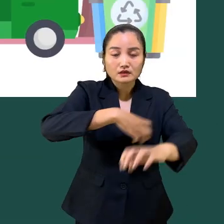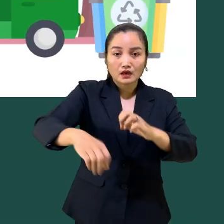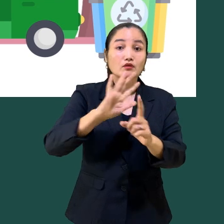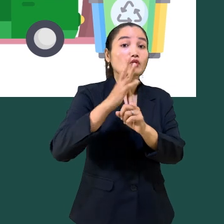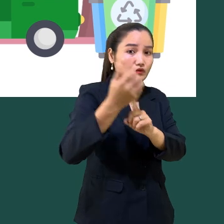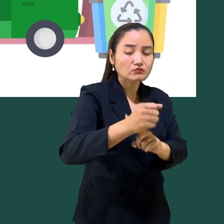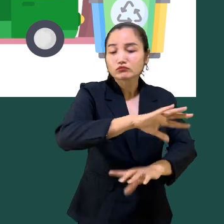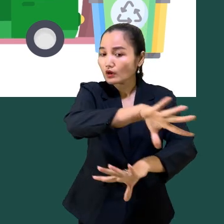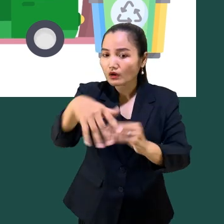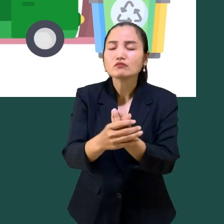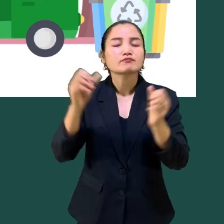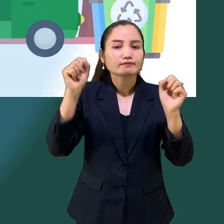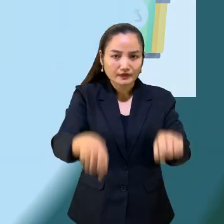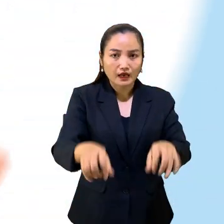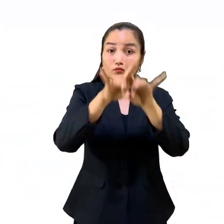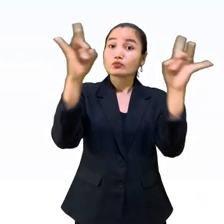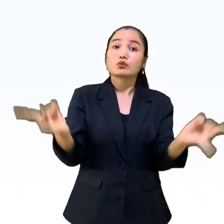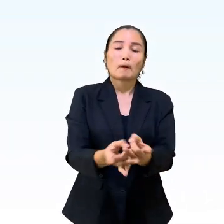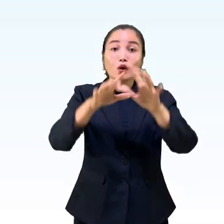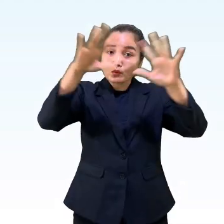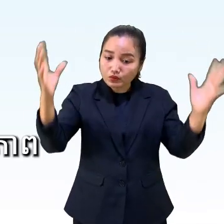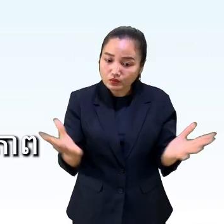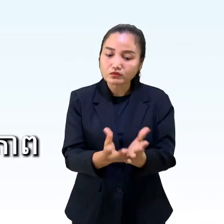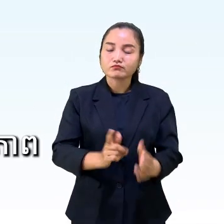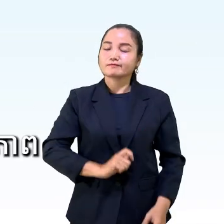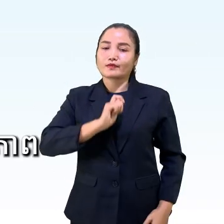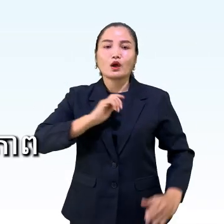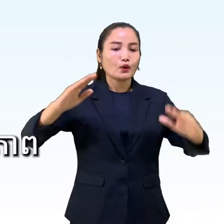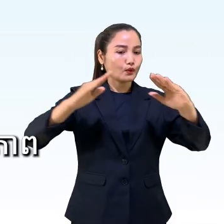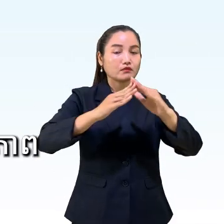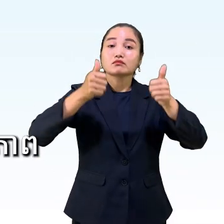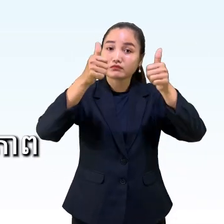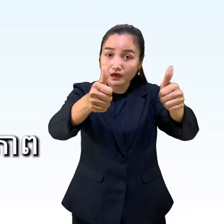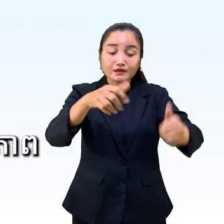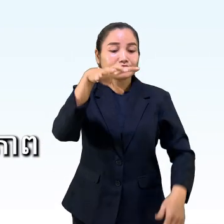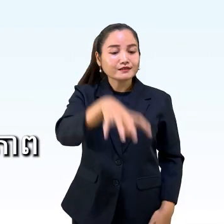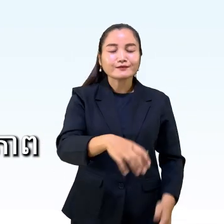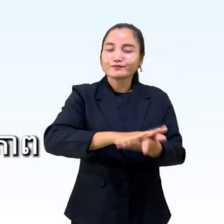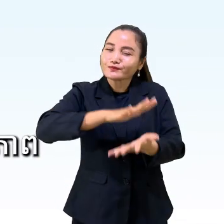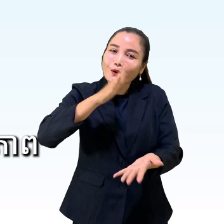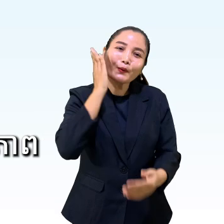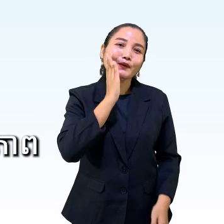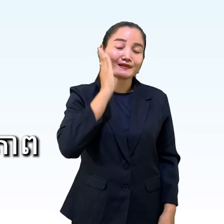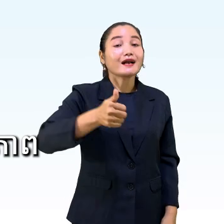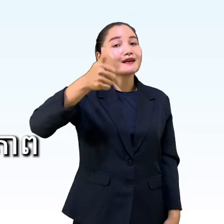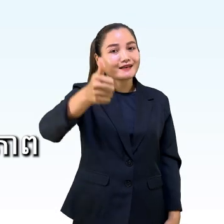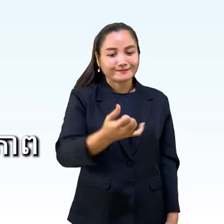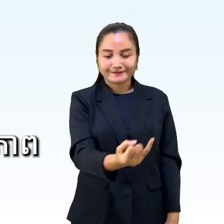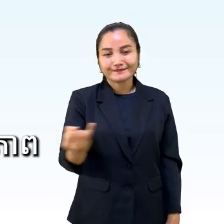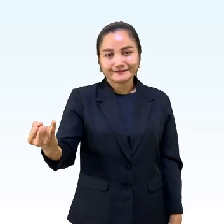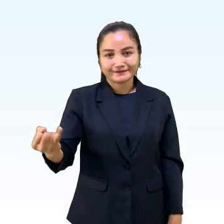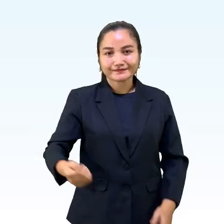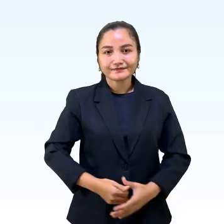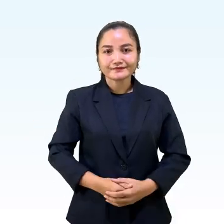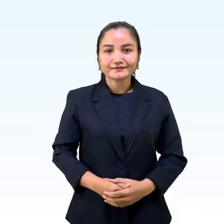society for children. Join us in taking action. Together, we can ensure a safe and livable planet for every